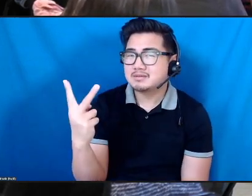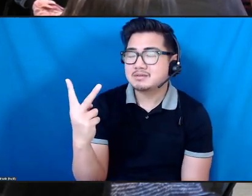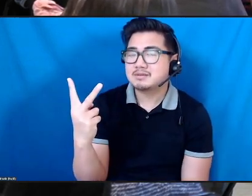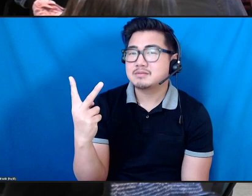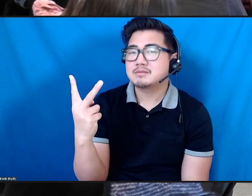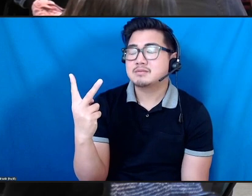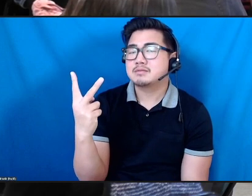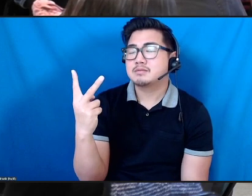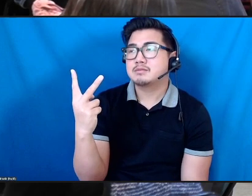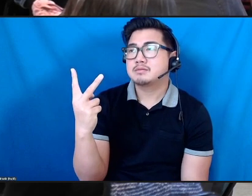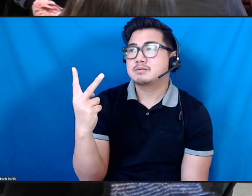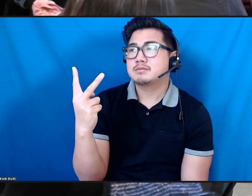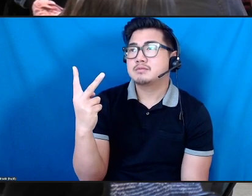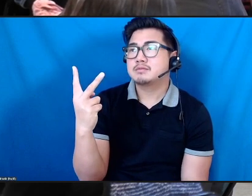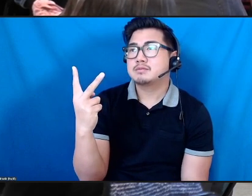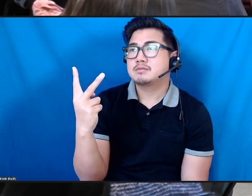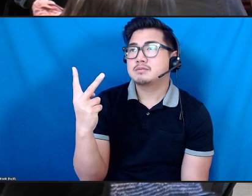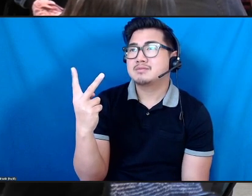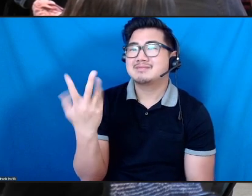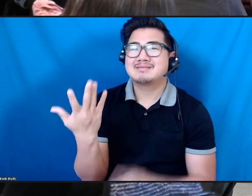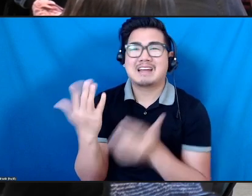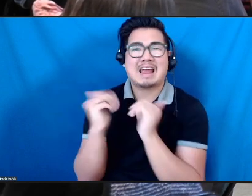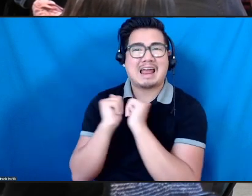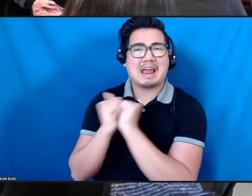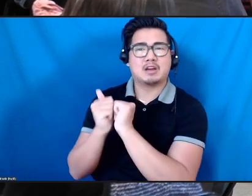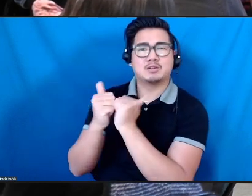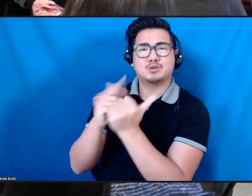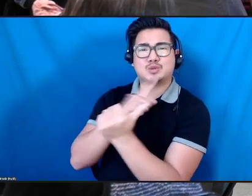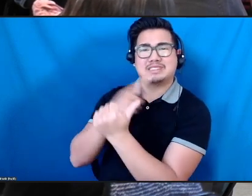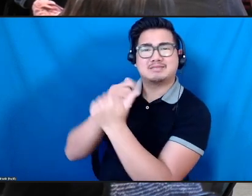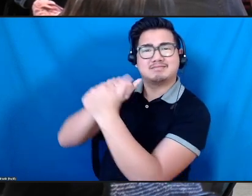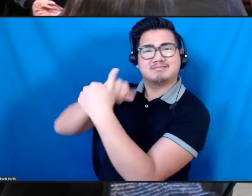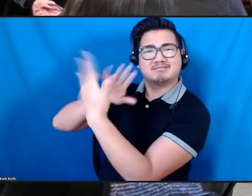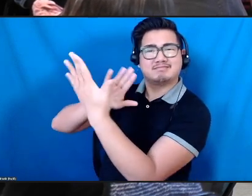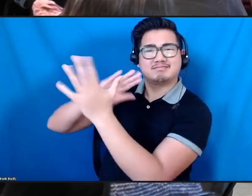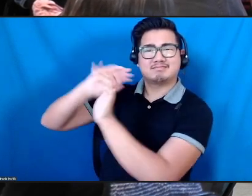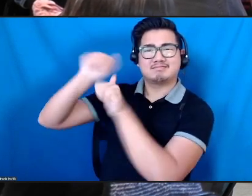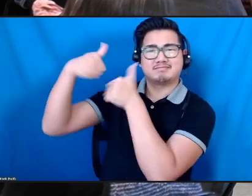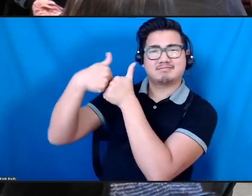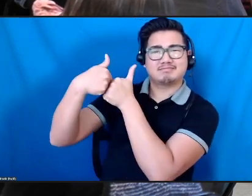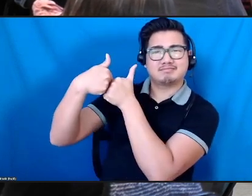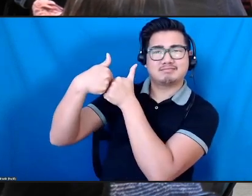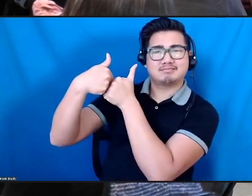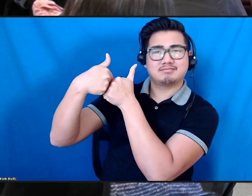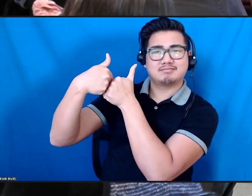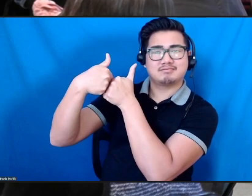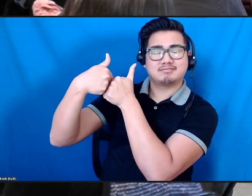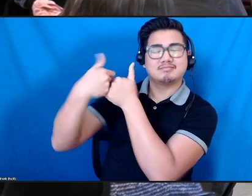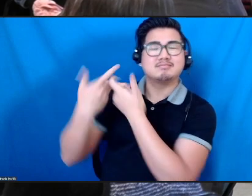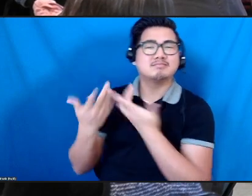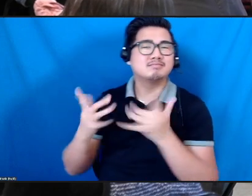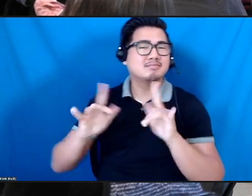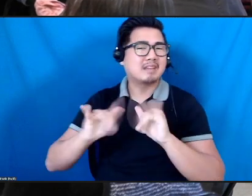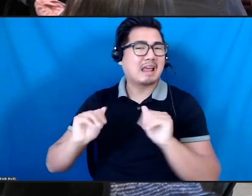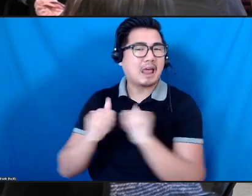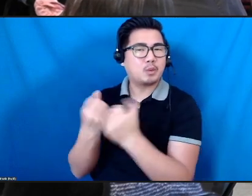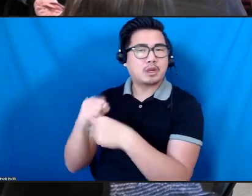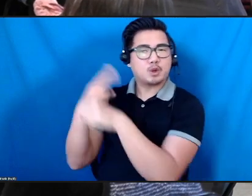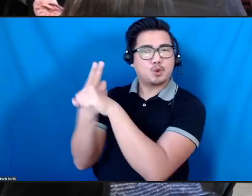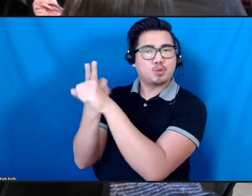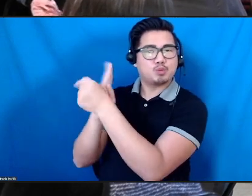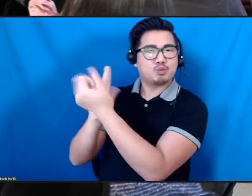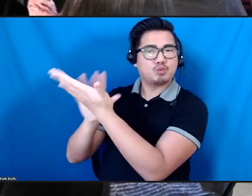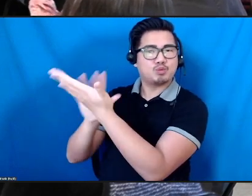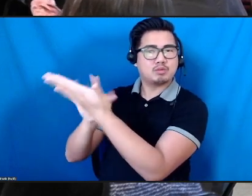be challenged in a certain way, and also how that can be used, since it's there, in the sense